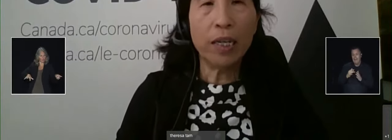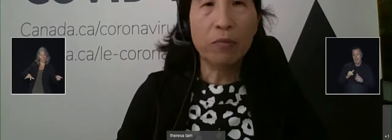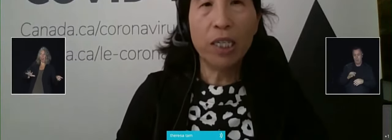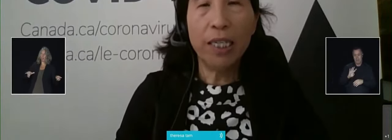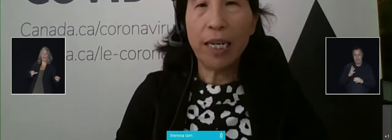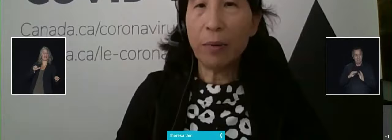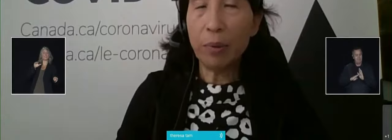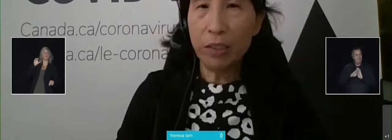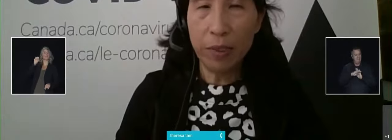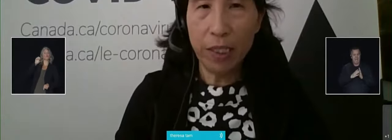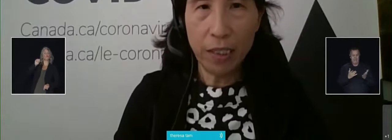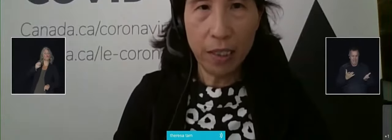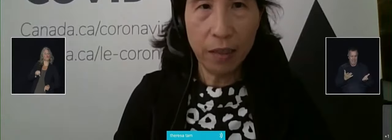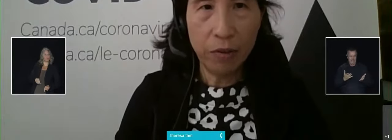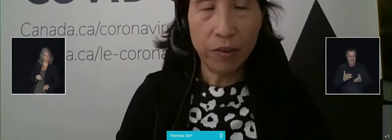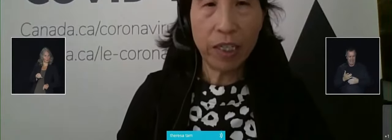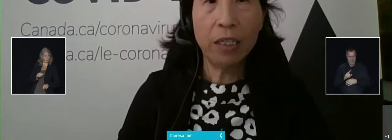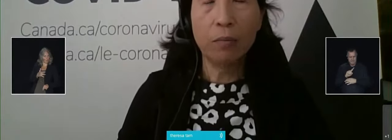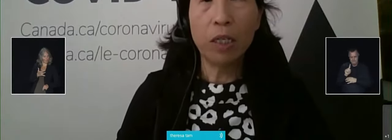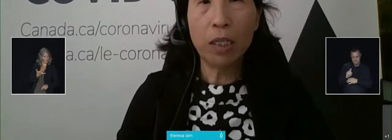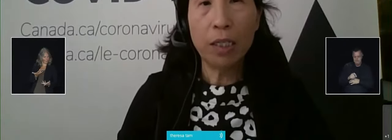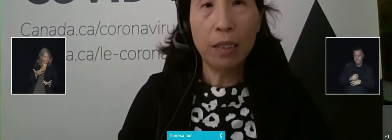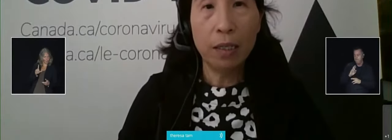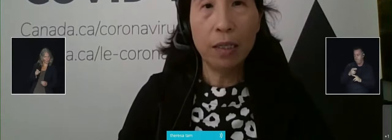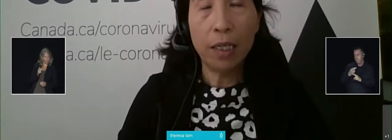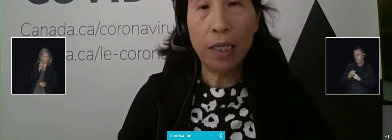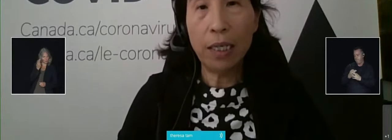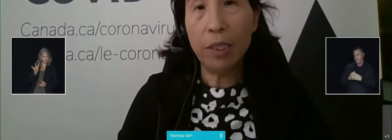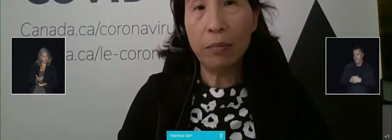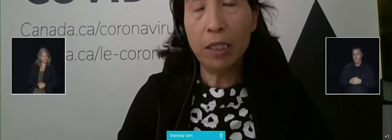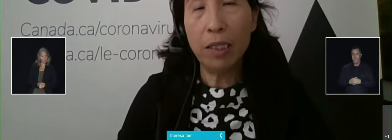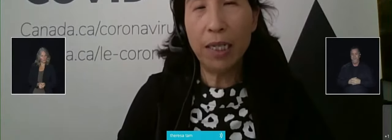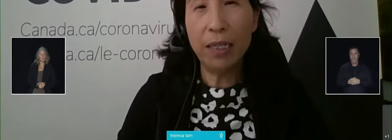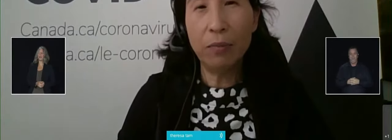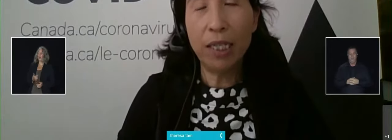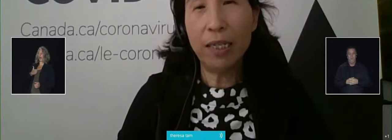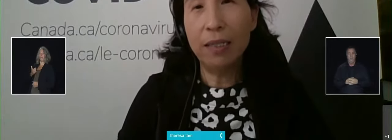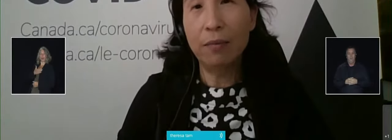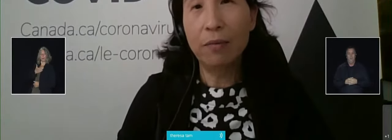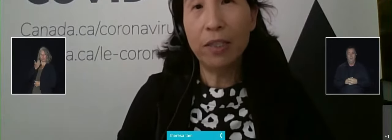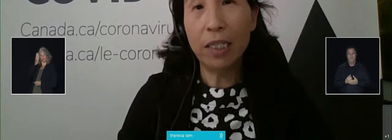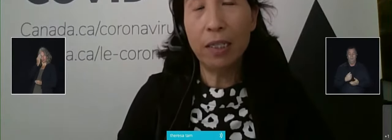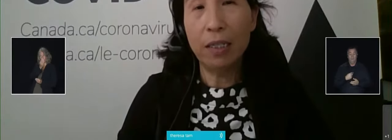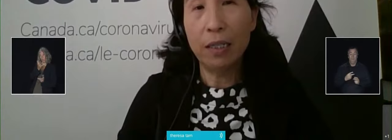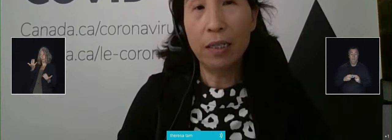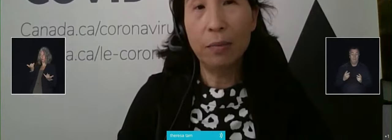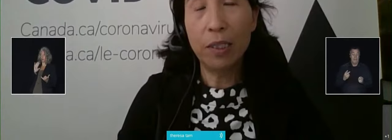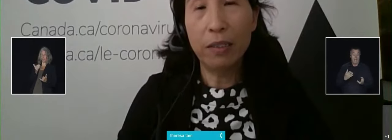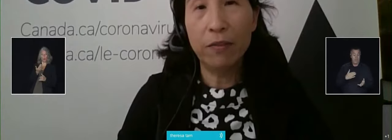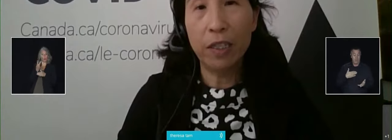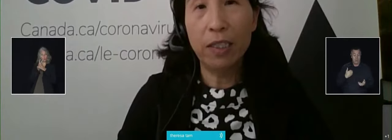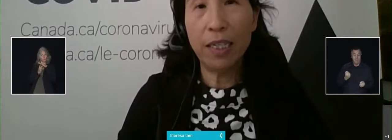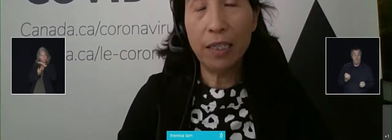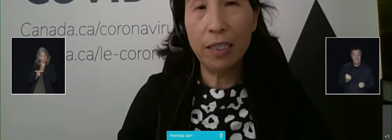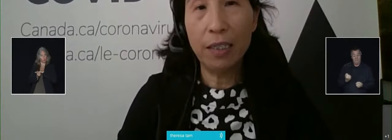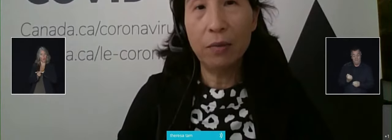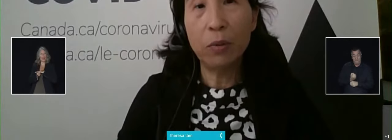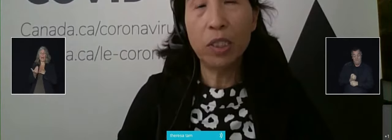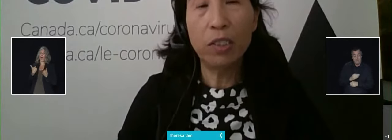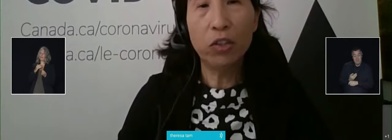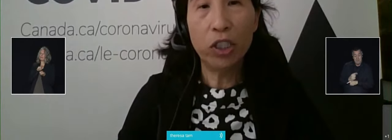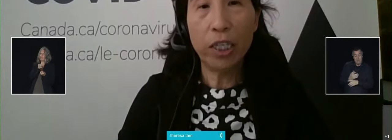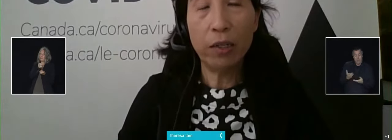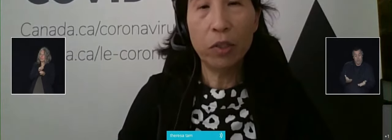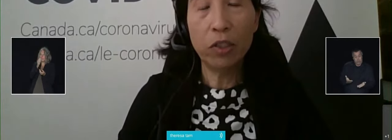Well, think I'm really happy to be providing the modeling and happy update today. And then we had some very specific data